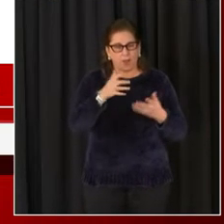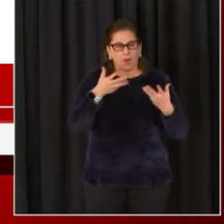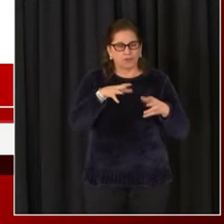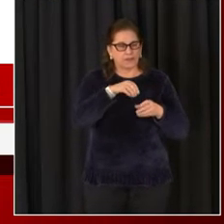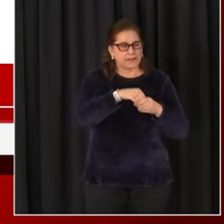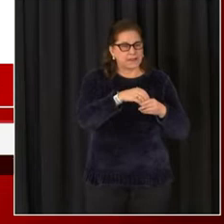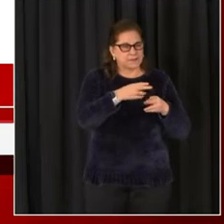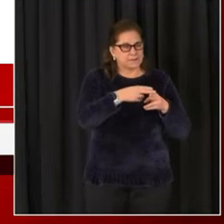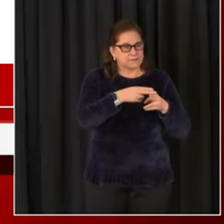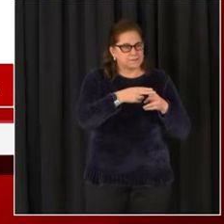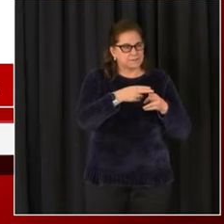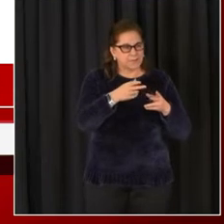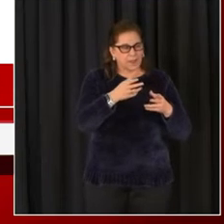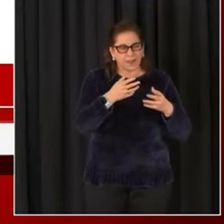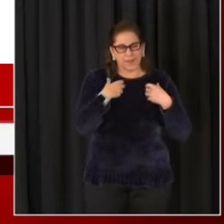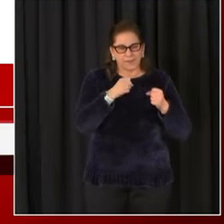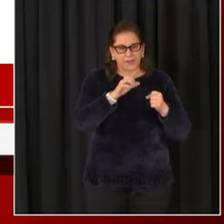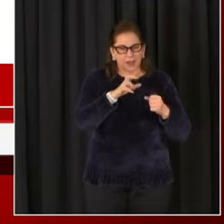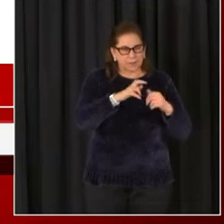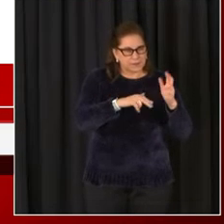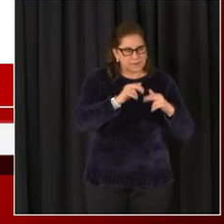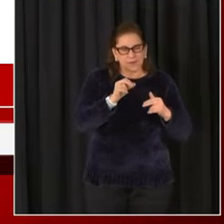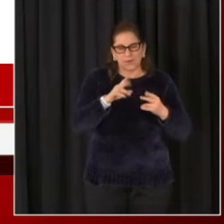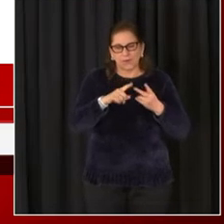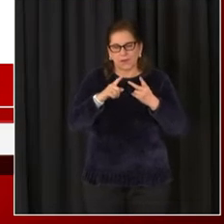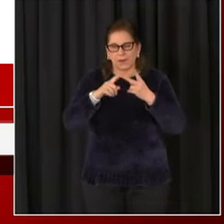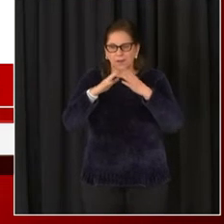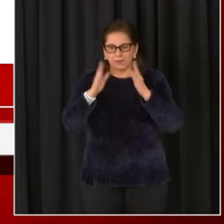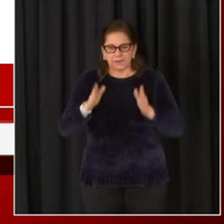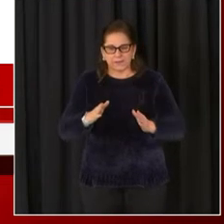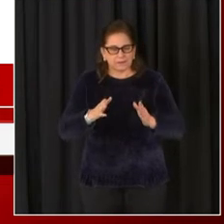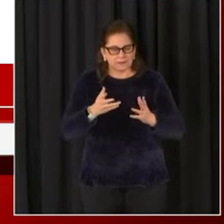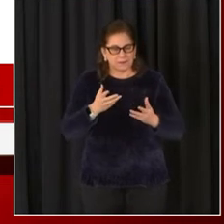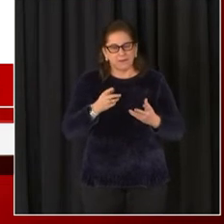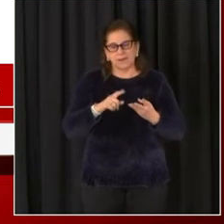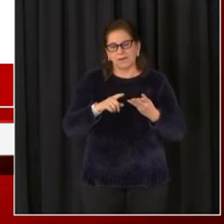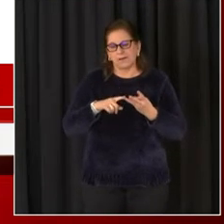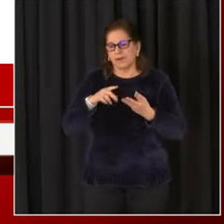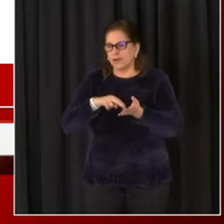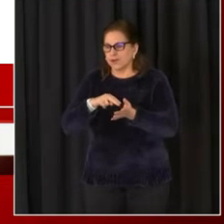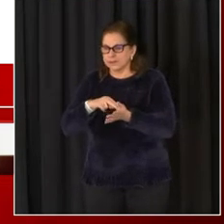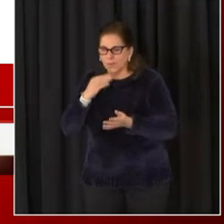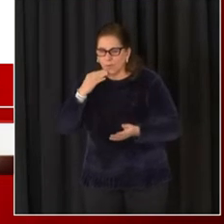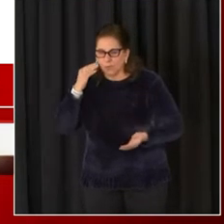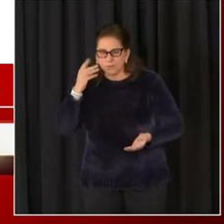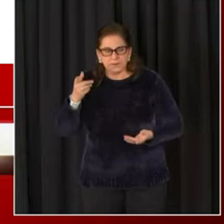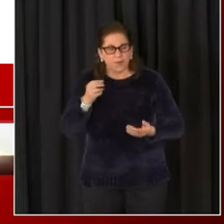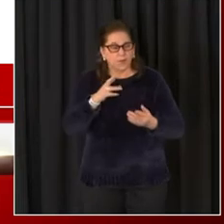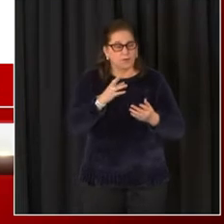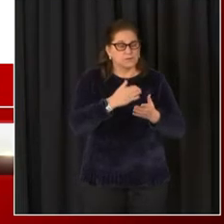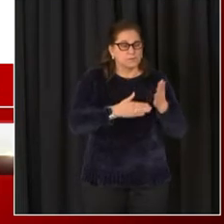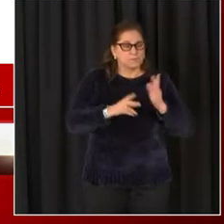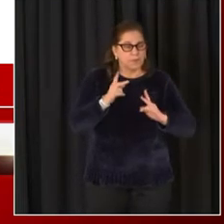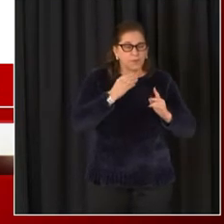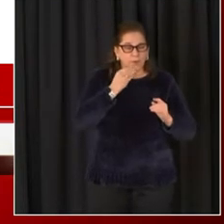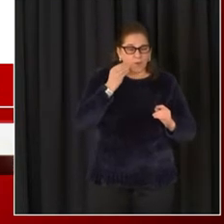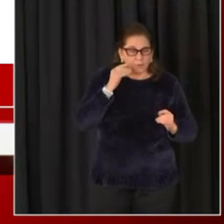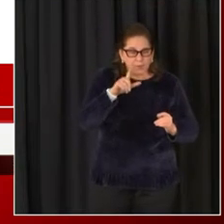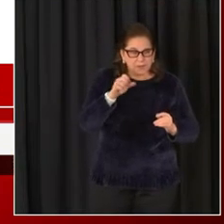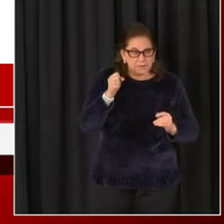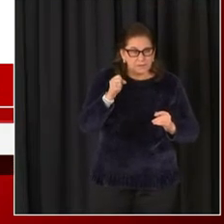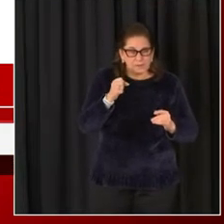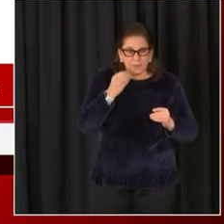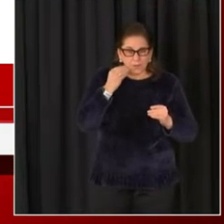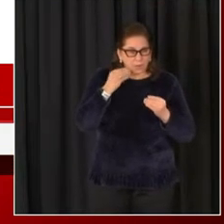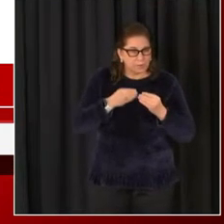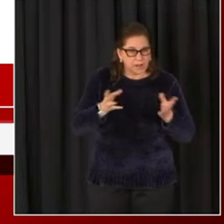group homes, D.C. residents who are experiencing homelessness as well. You also see